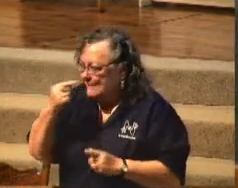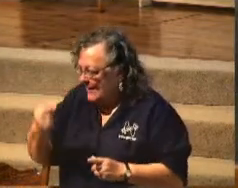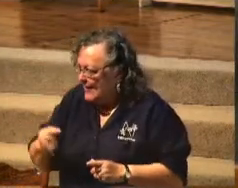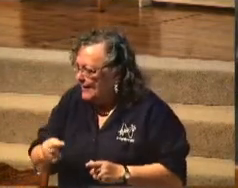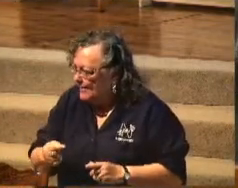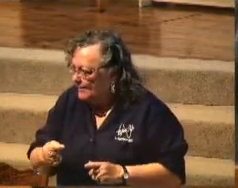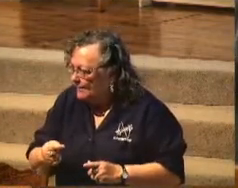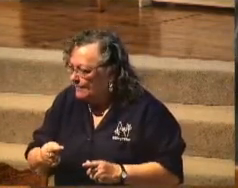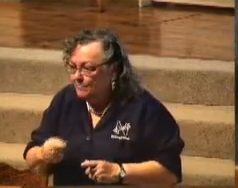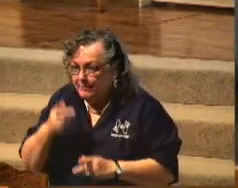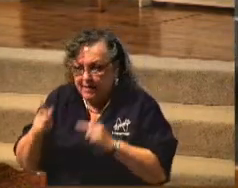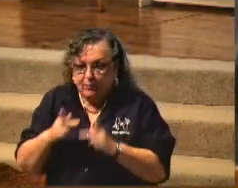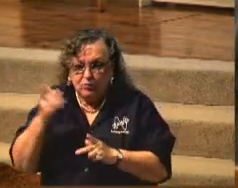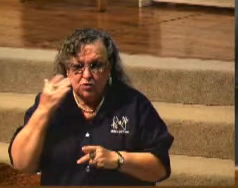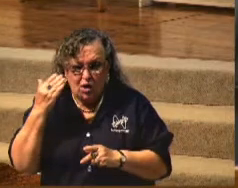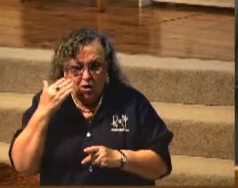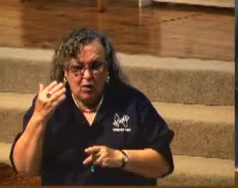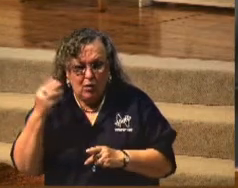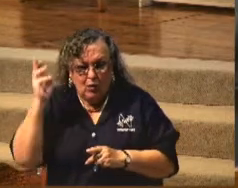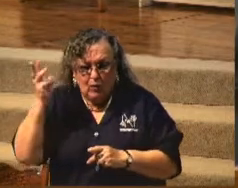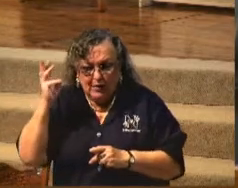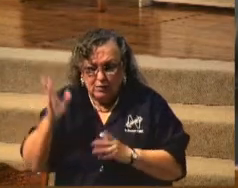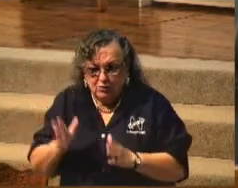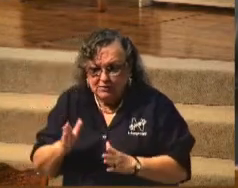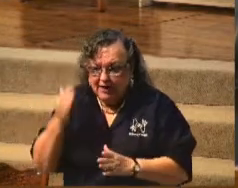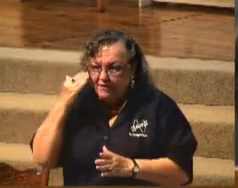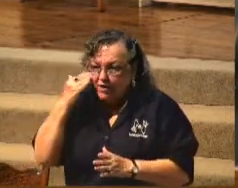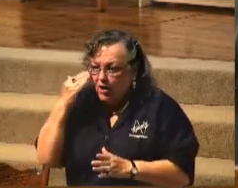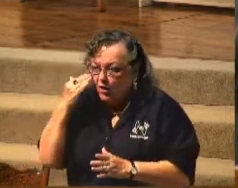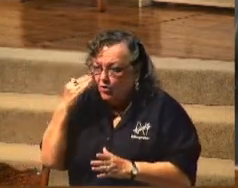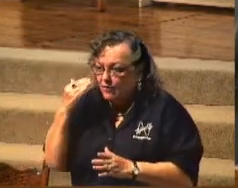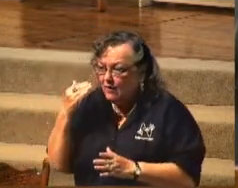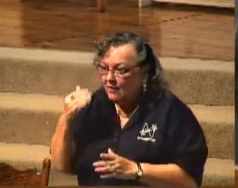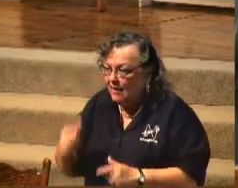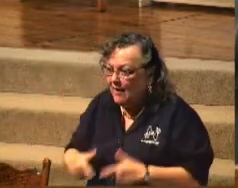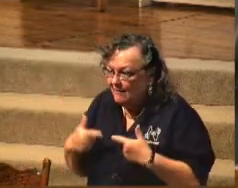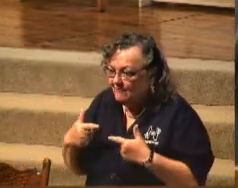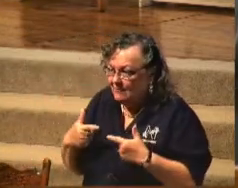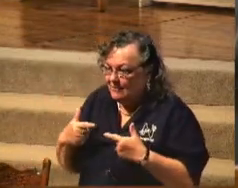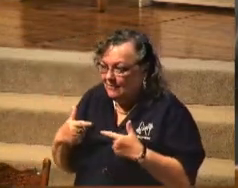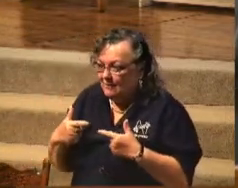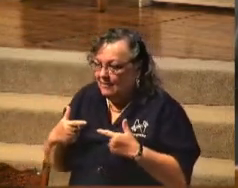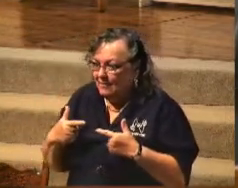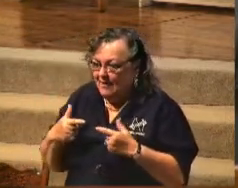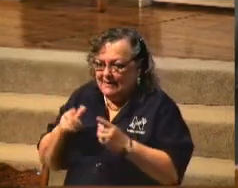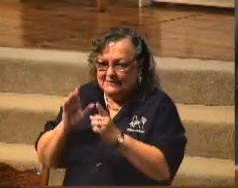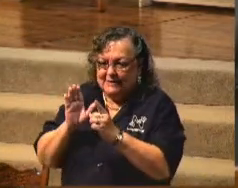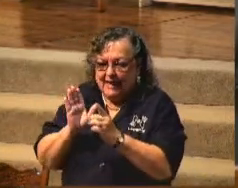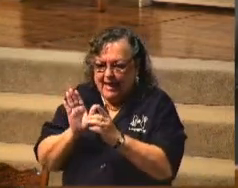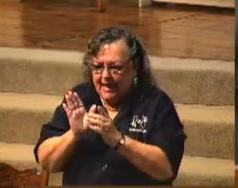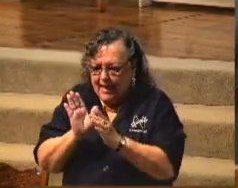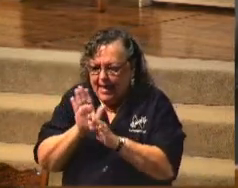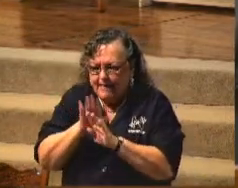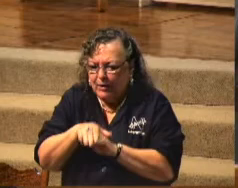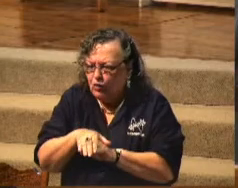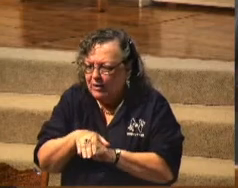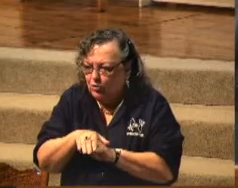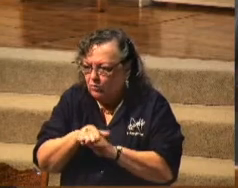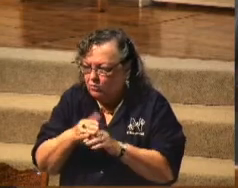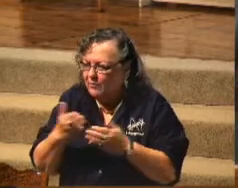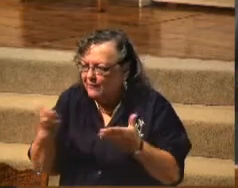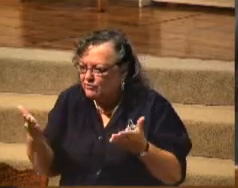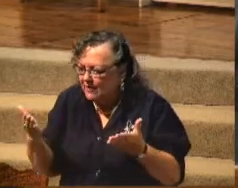they know that their life is hypocritical to what they're saying. Witness the gospel.